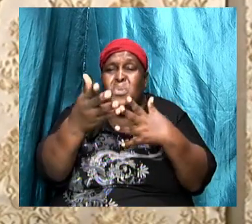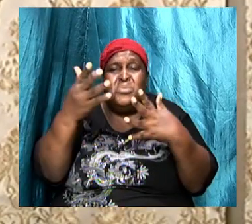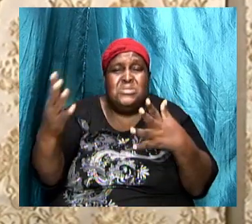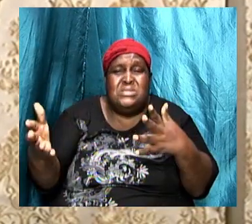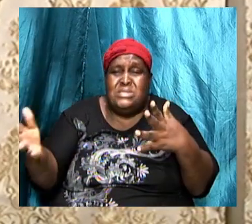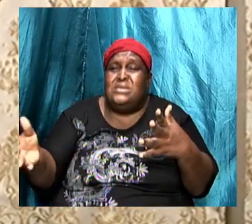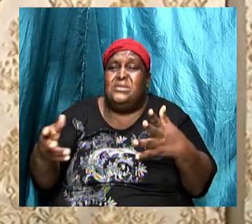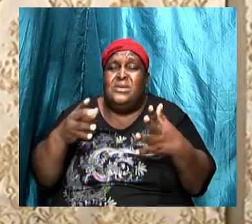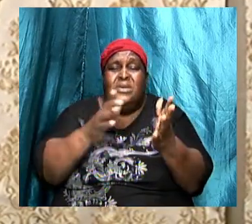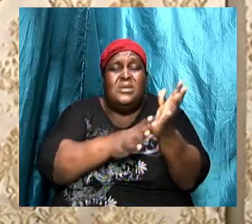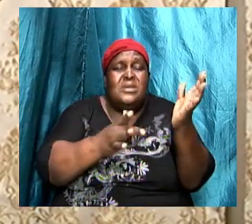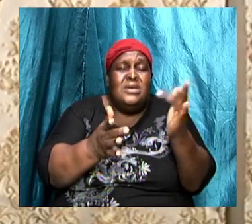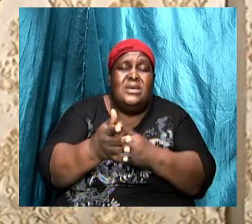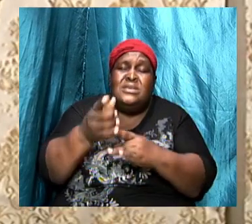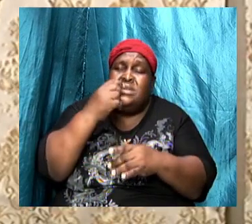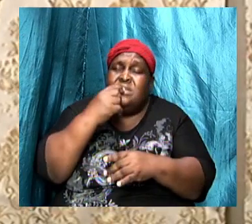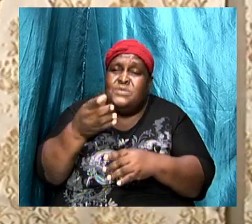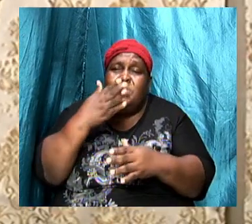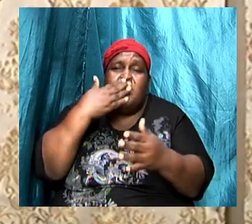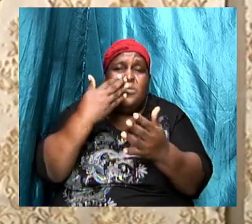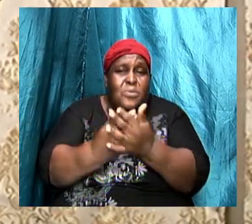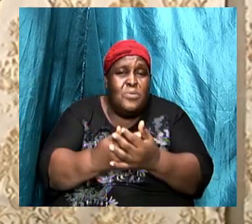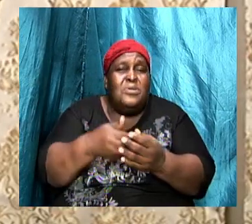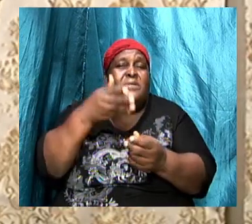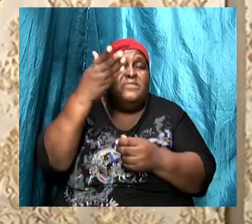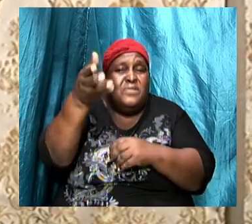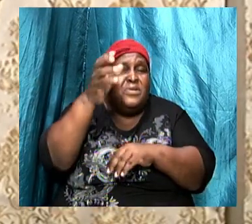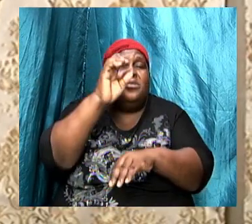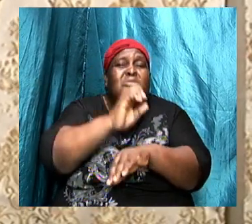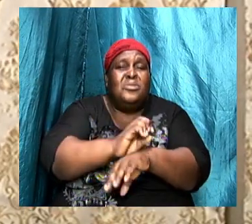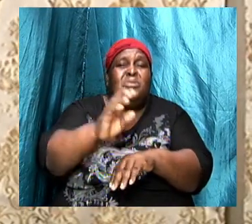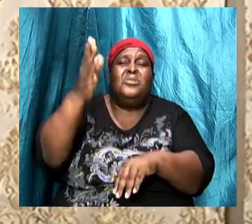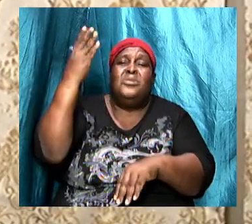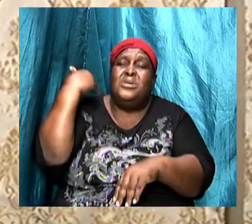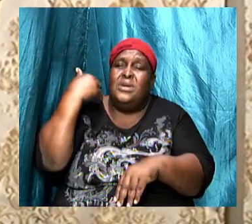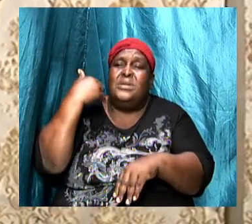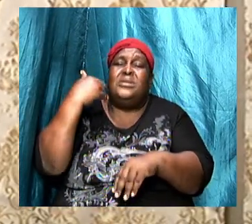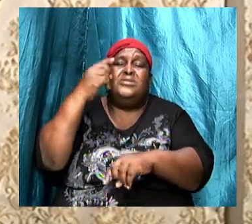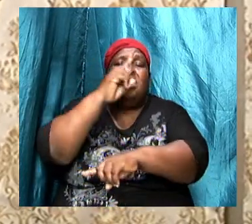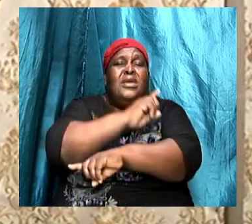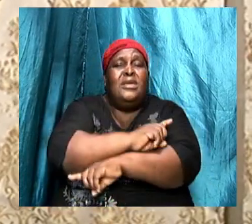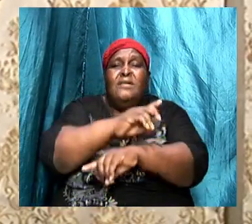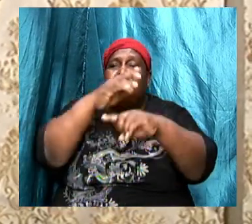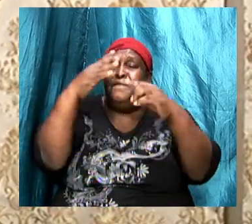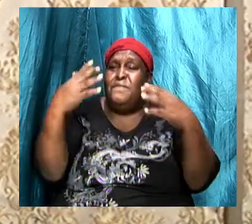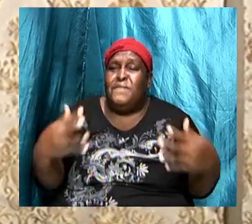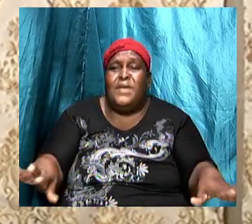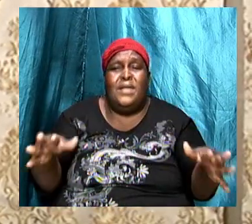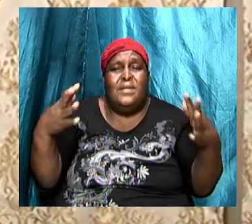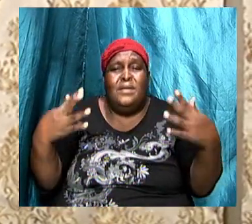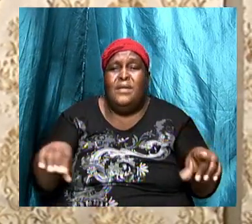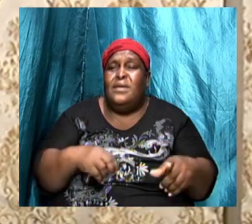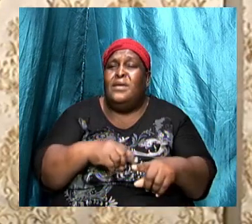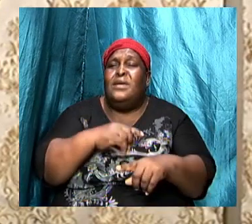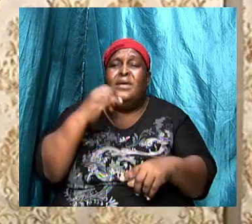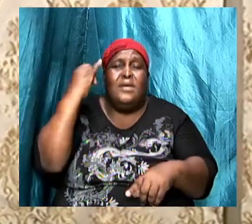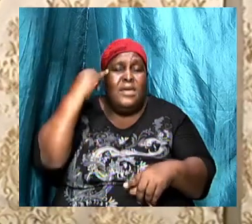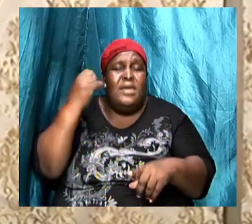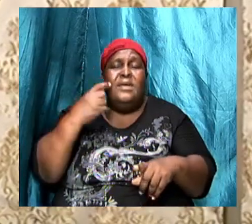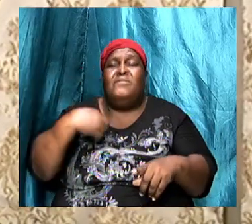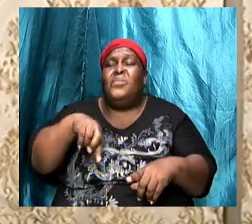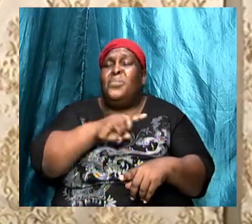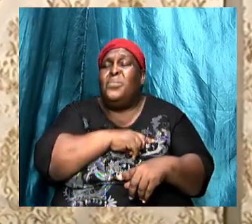commendable but at the end of the day brothers and sisters if we are lacking in